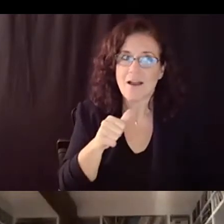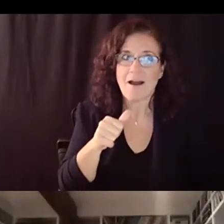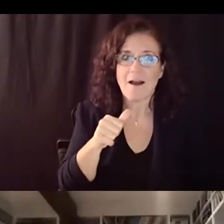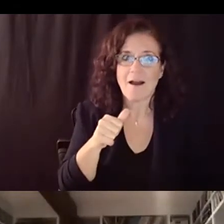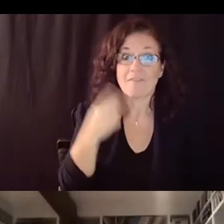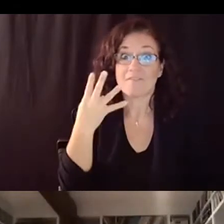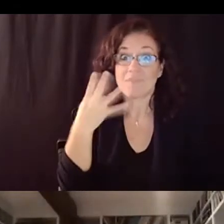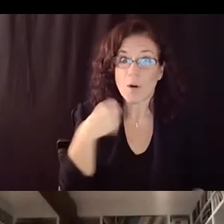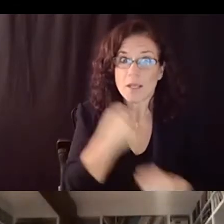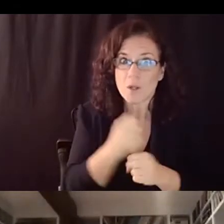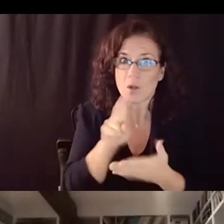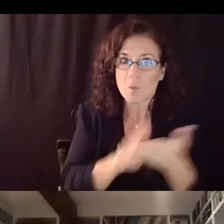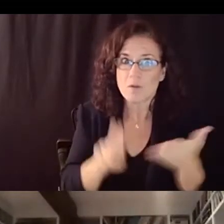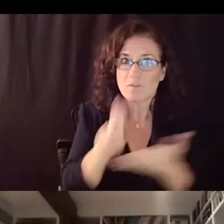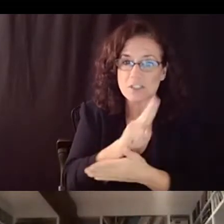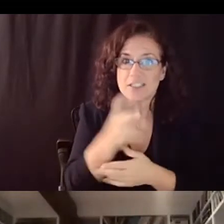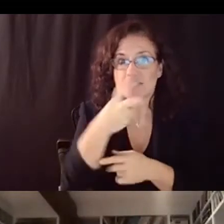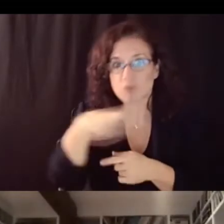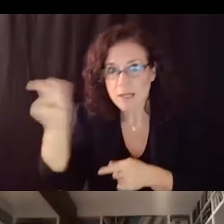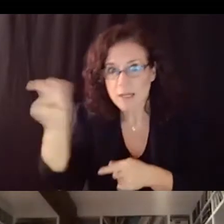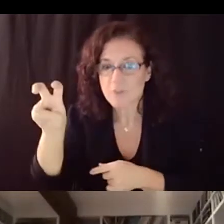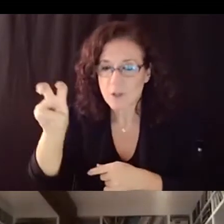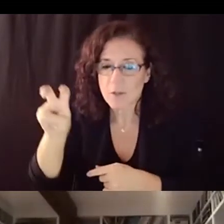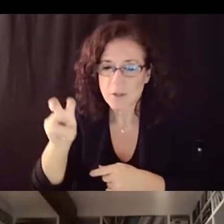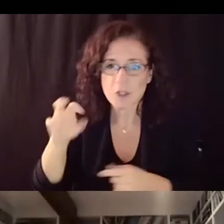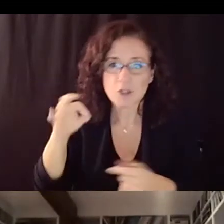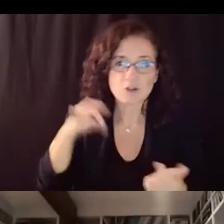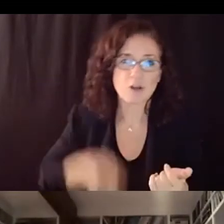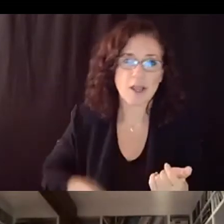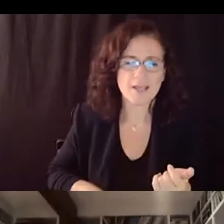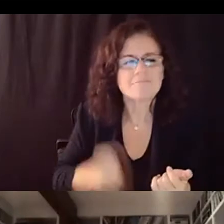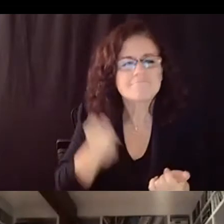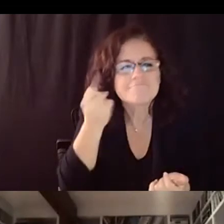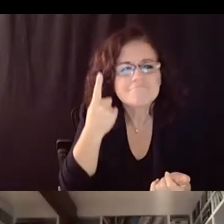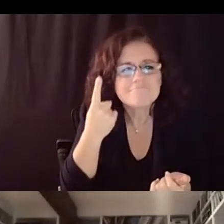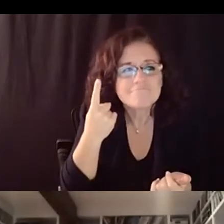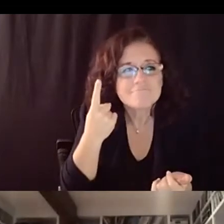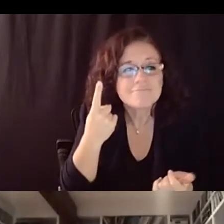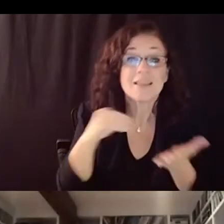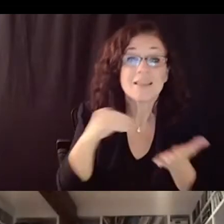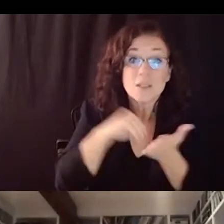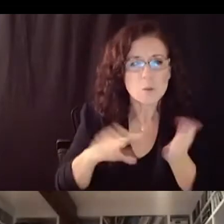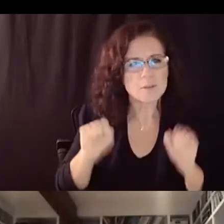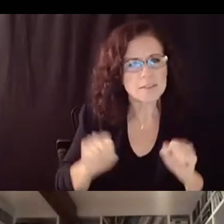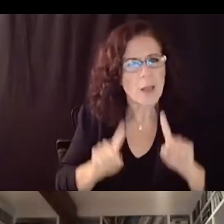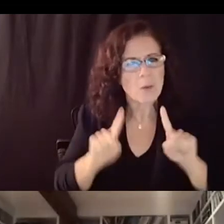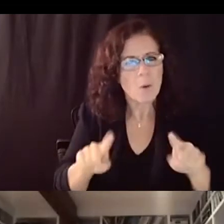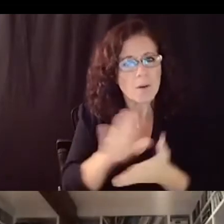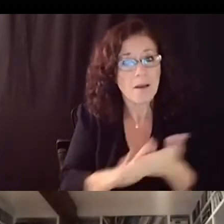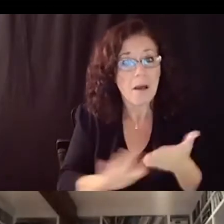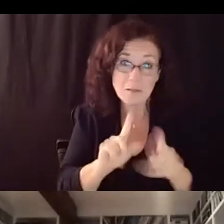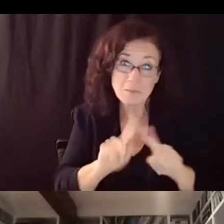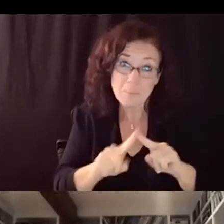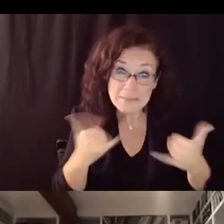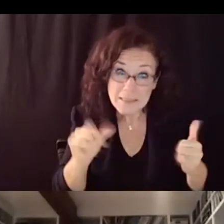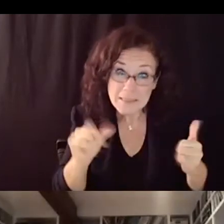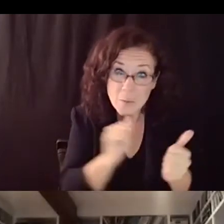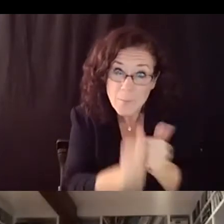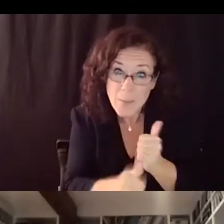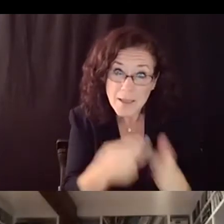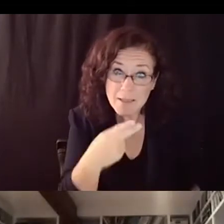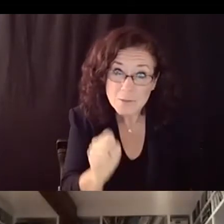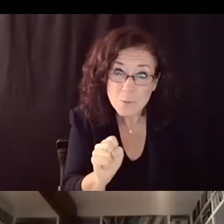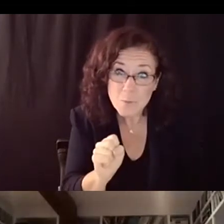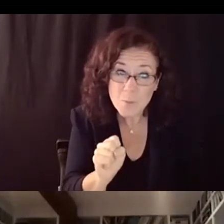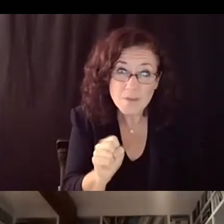but they kids can absolutely still go to college they need to pass high school to get to city college and i i worry for my children